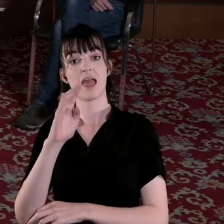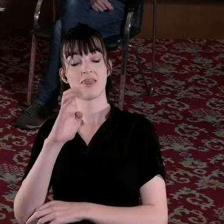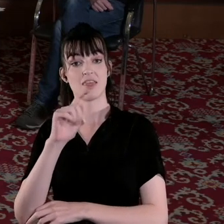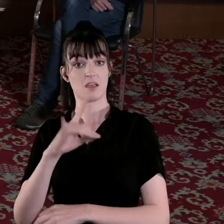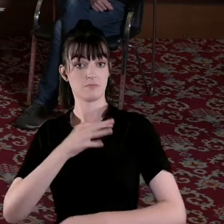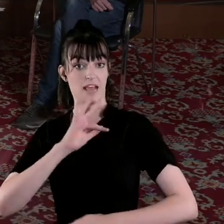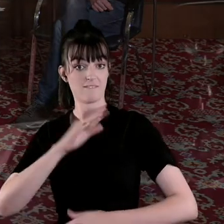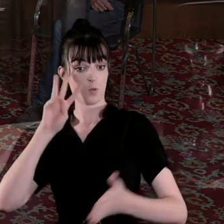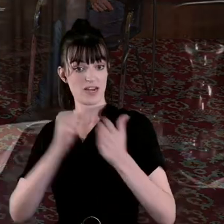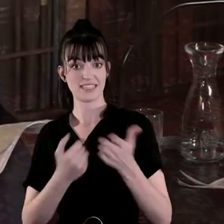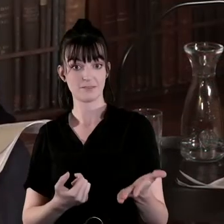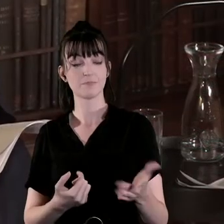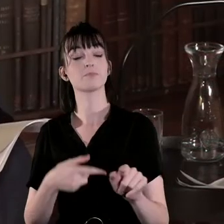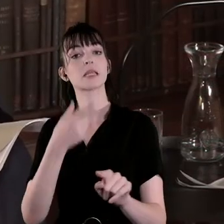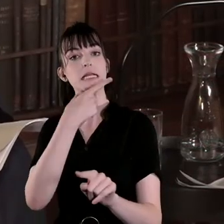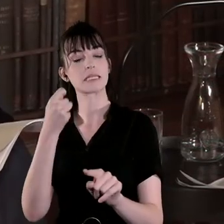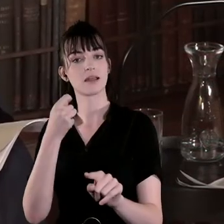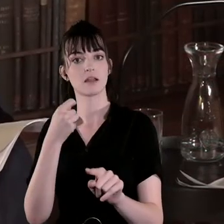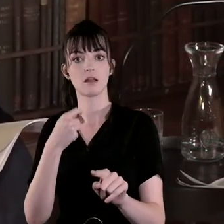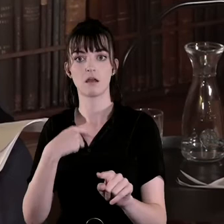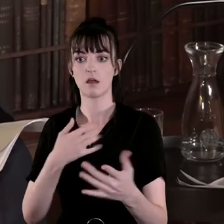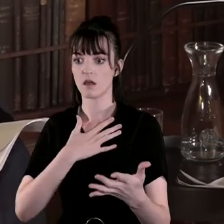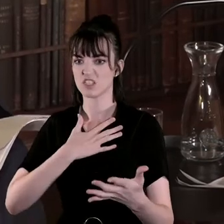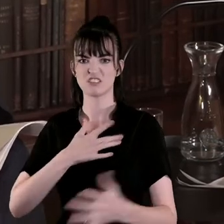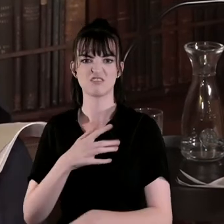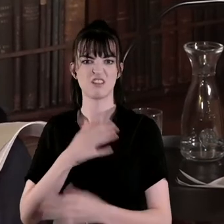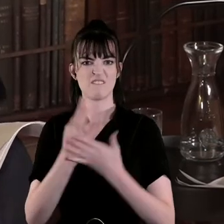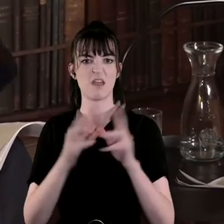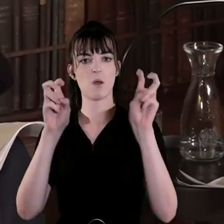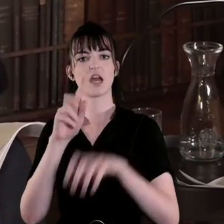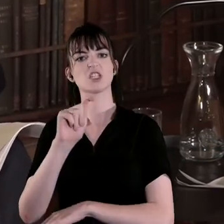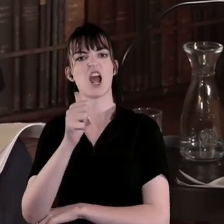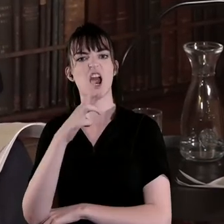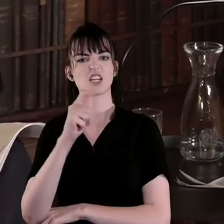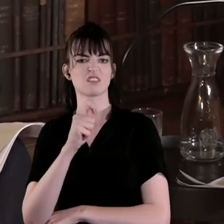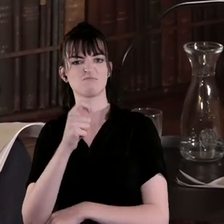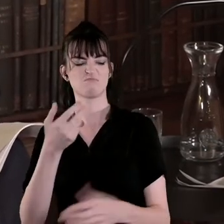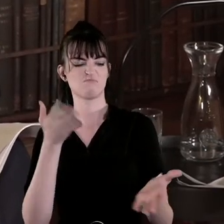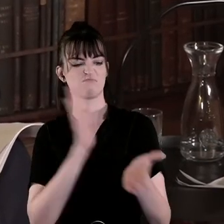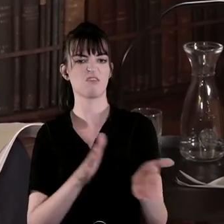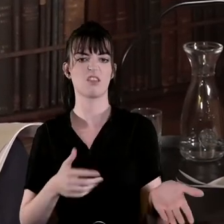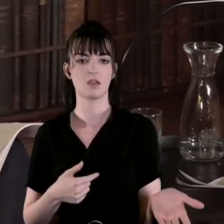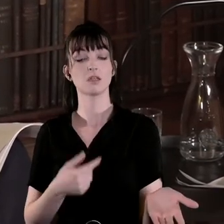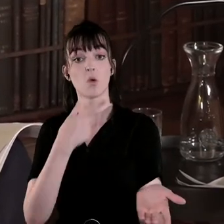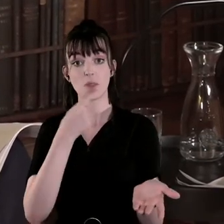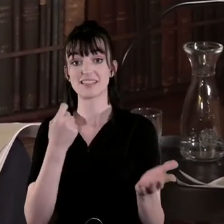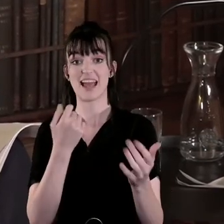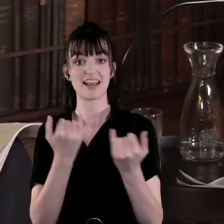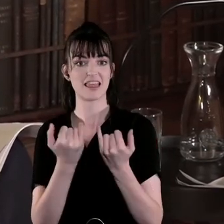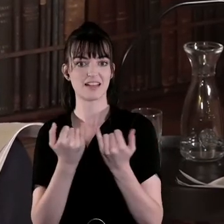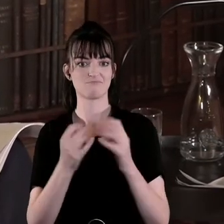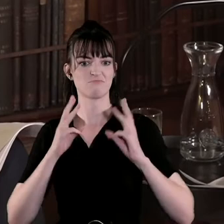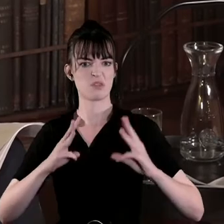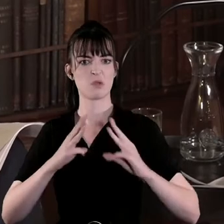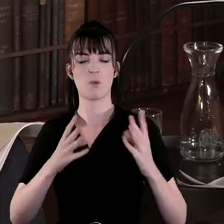he said it was just a troupe of tarts getting a few lashes it was presented as in they had jilted